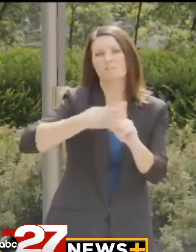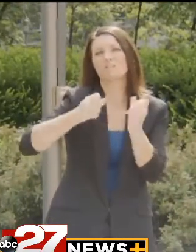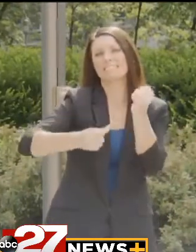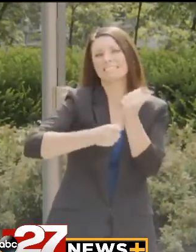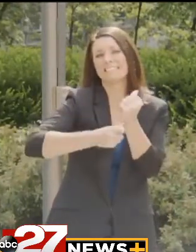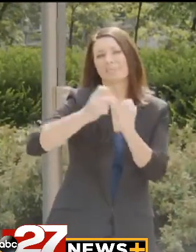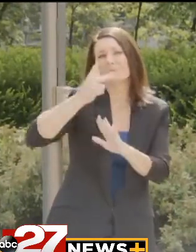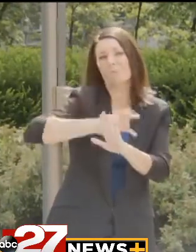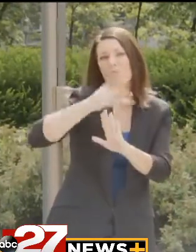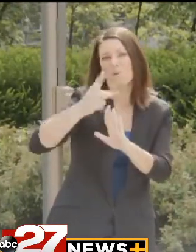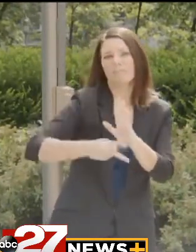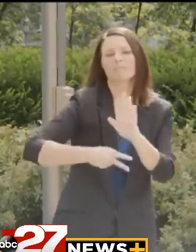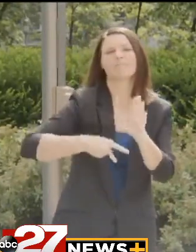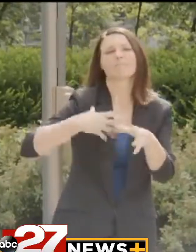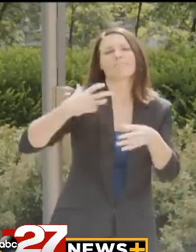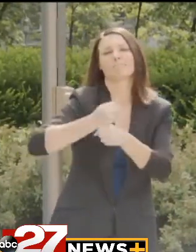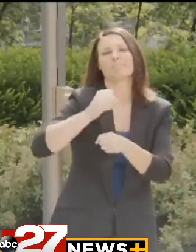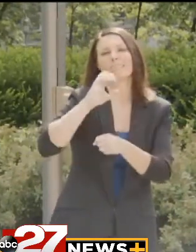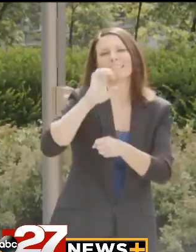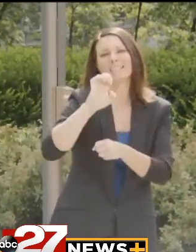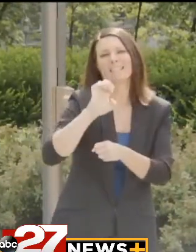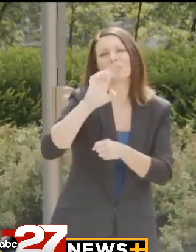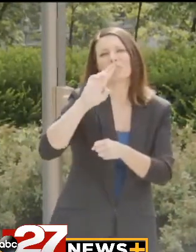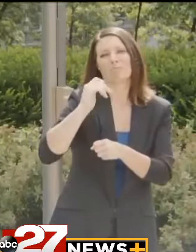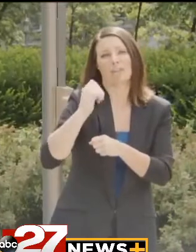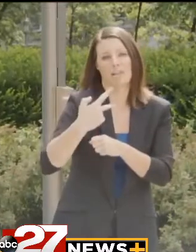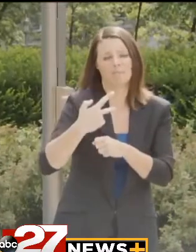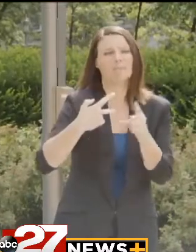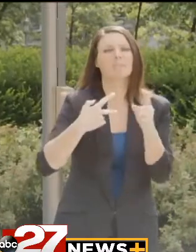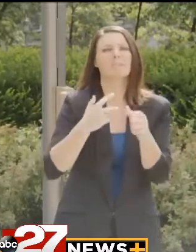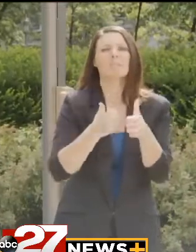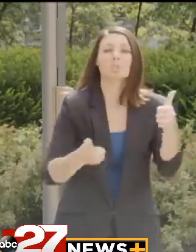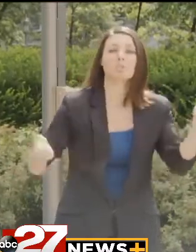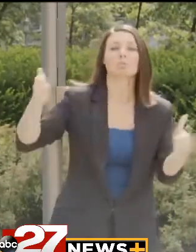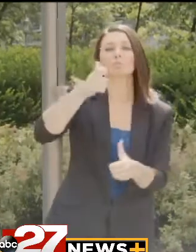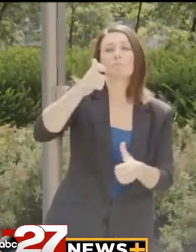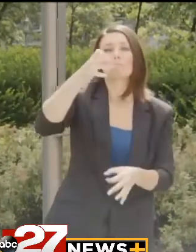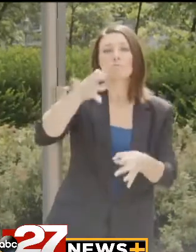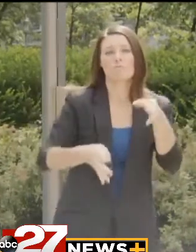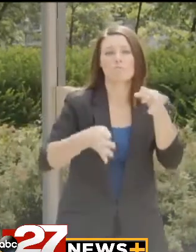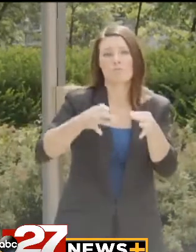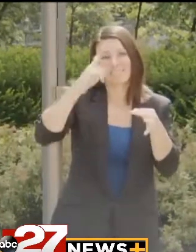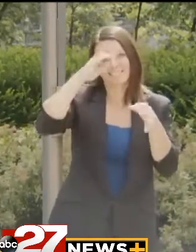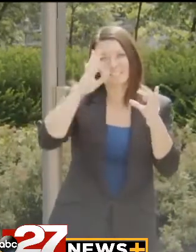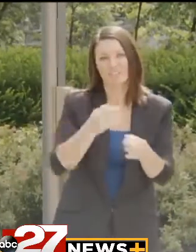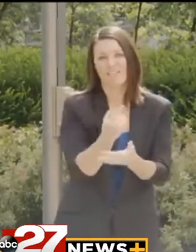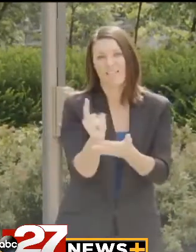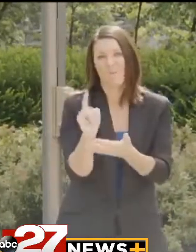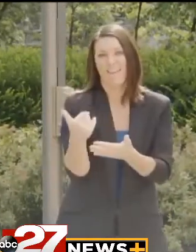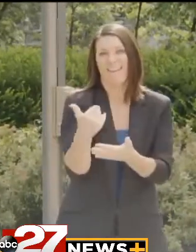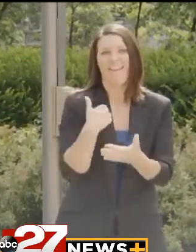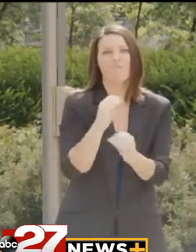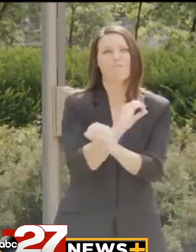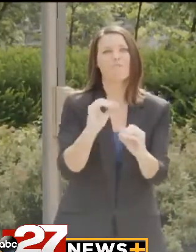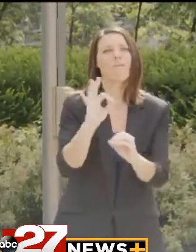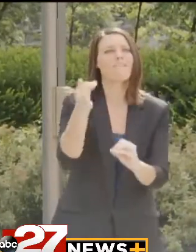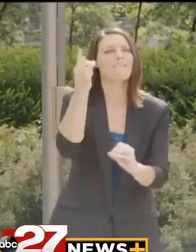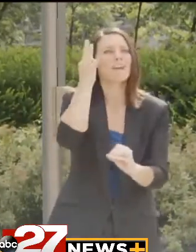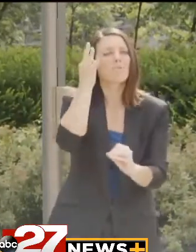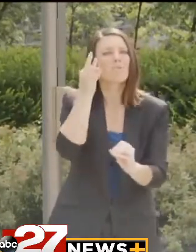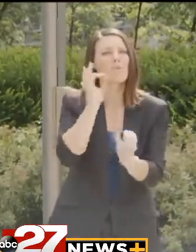Program, or ERAP. Because of the Supreme Court's decision last week, there are currently no federal